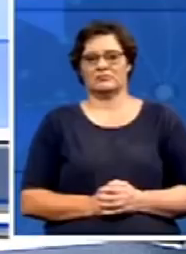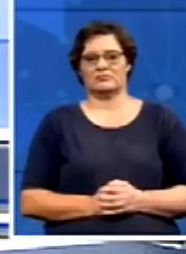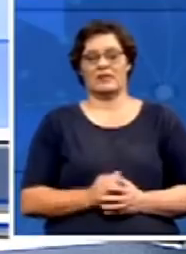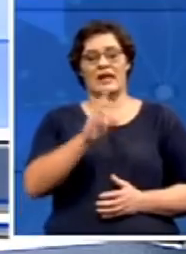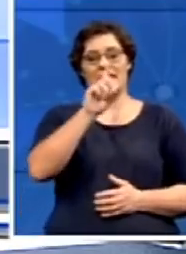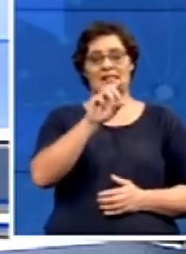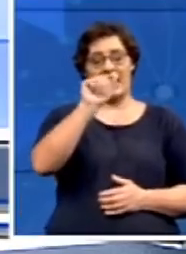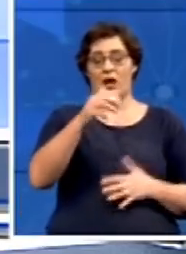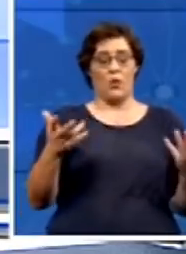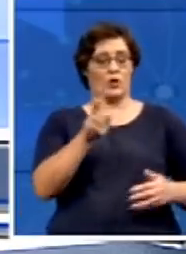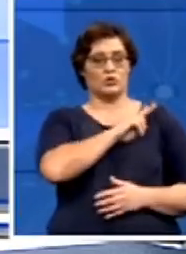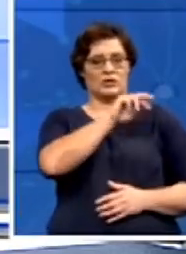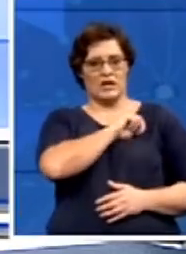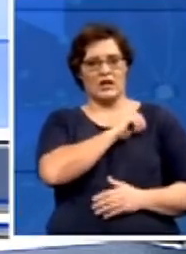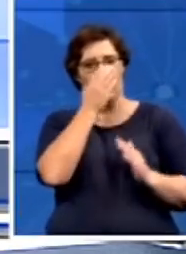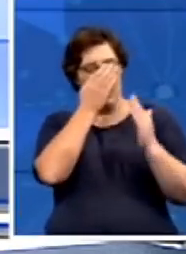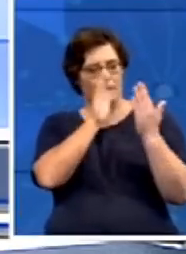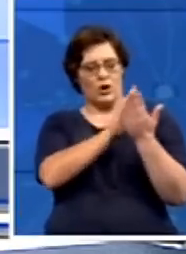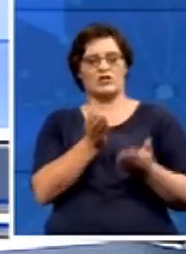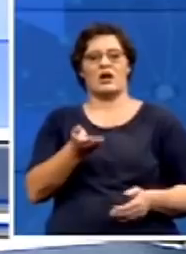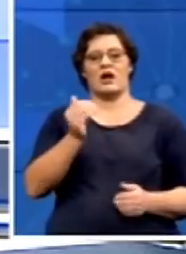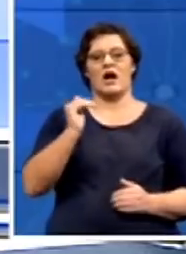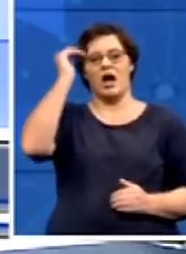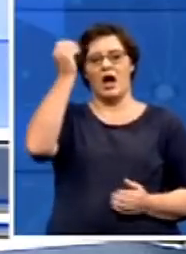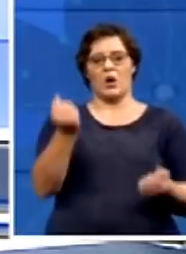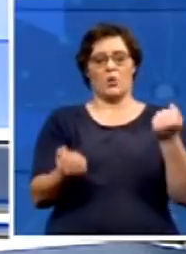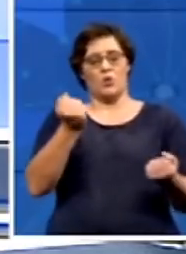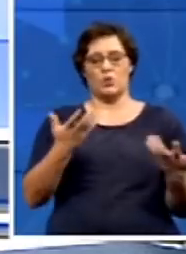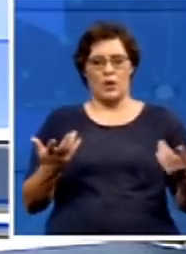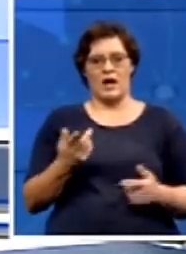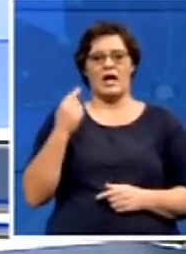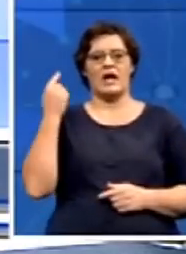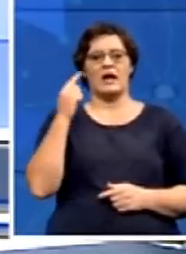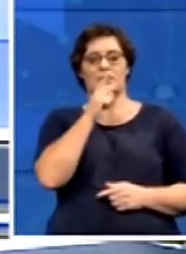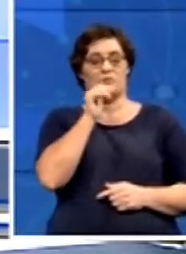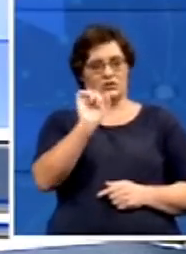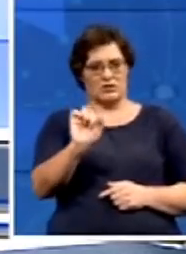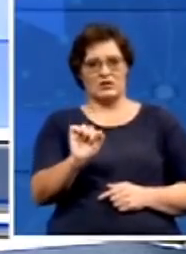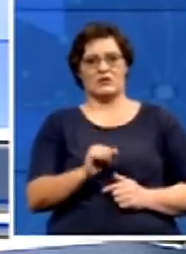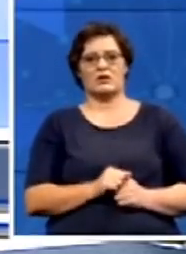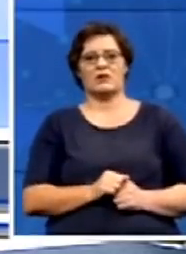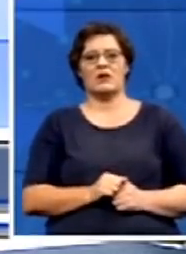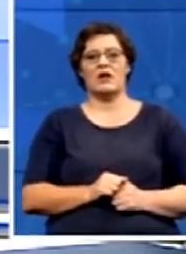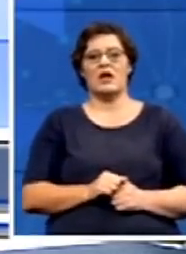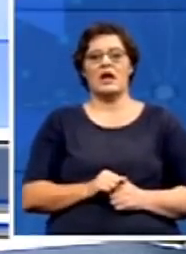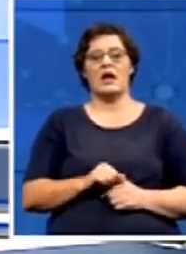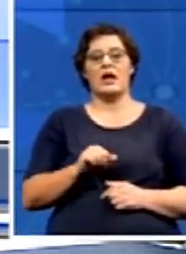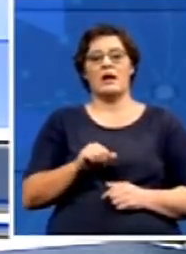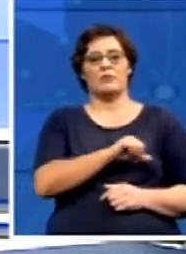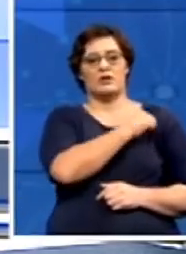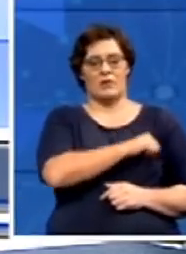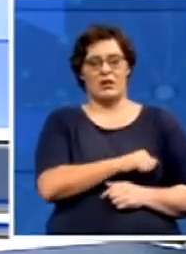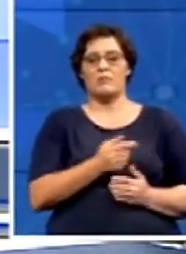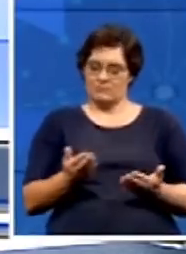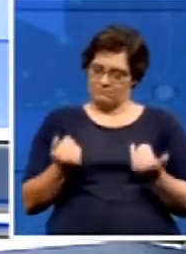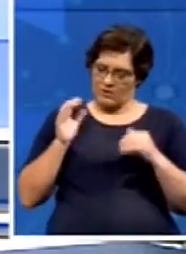I caught in Peter Maritzburg today to force the acting municipal manager to convene the first council sitting in the Umgeni